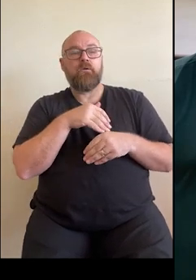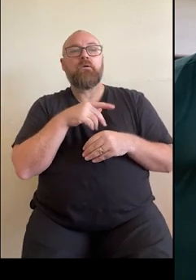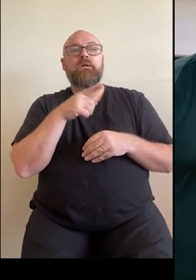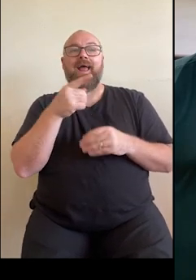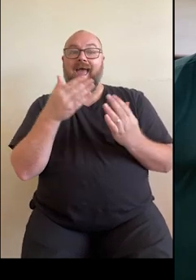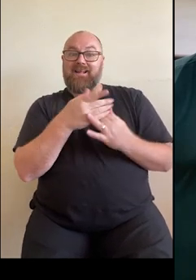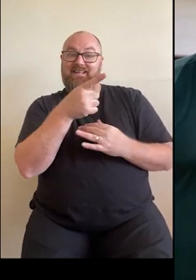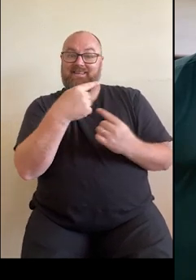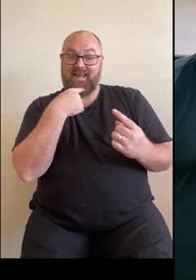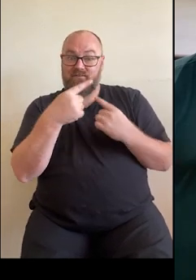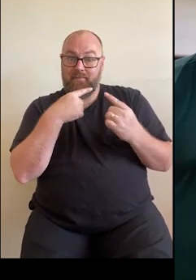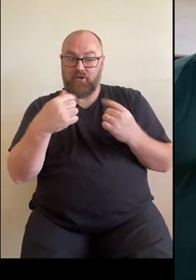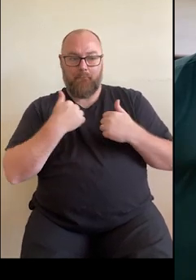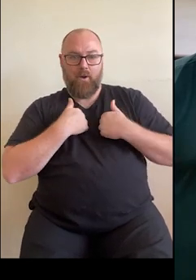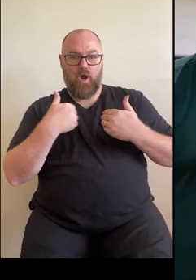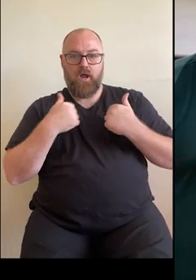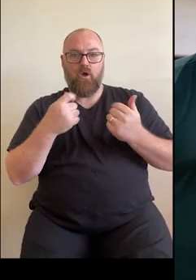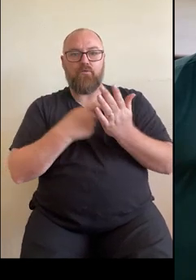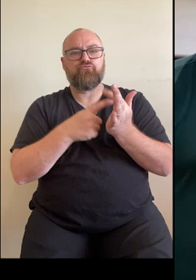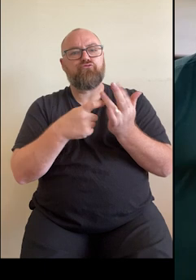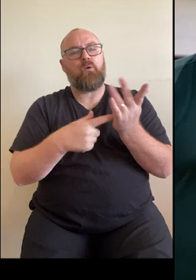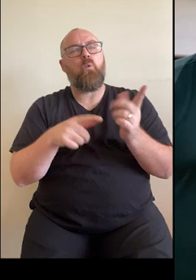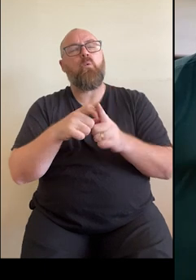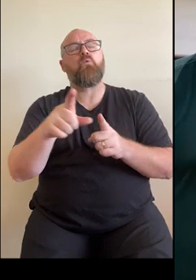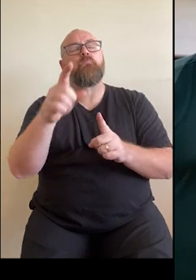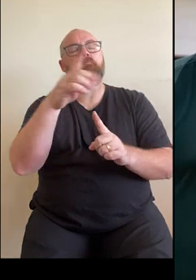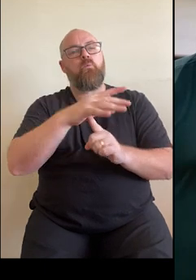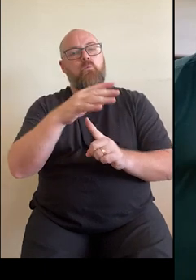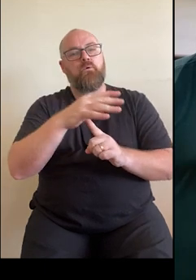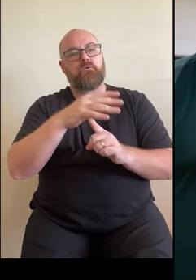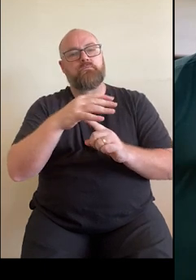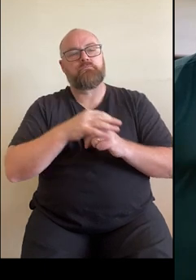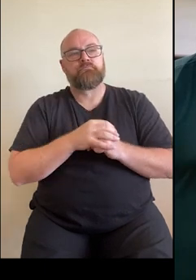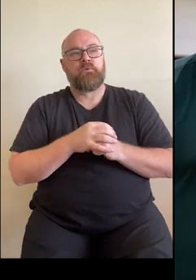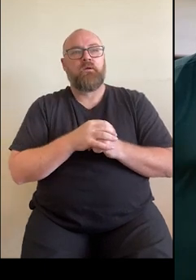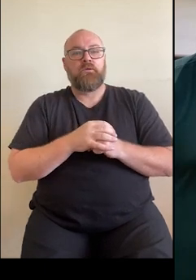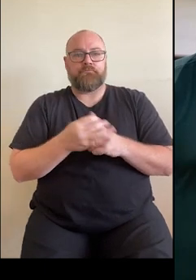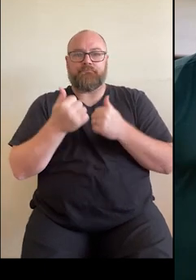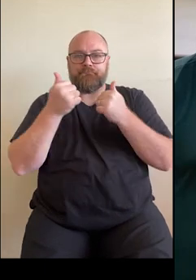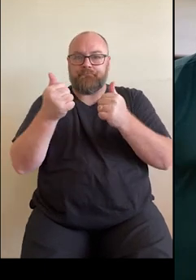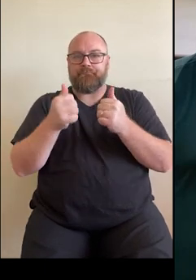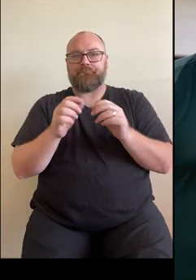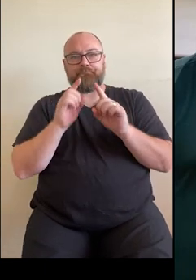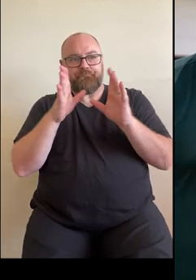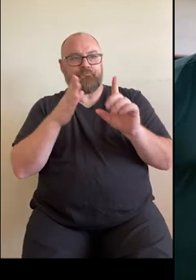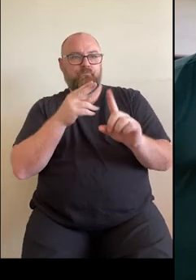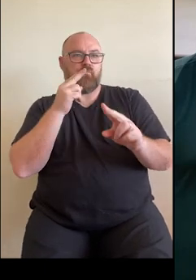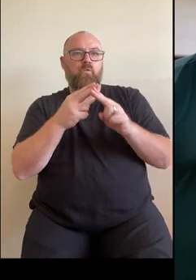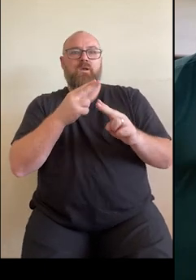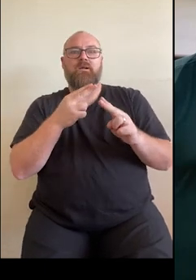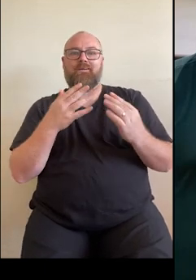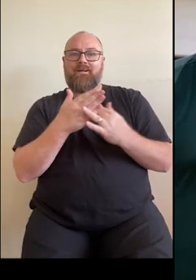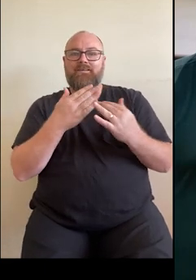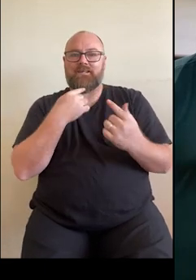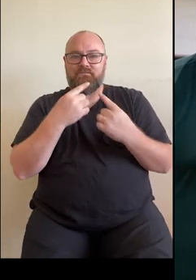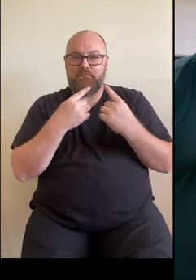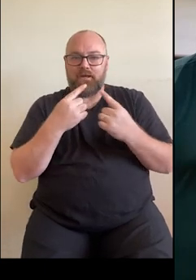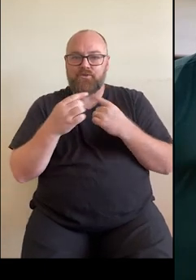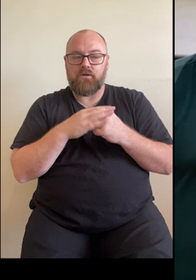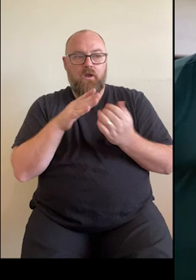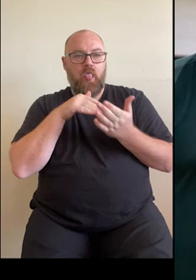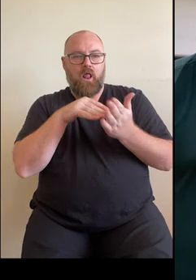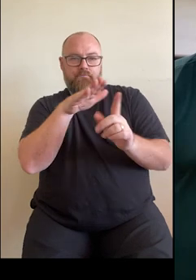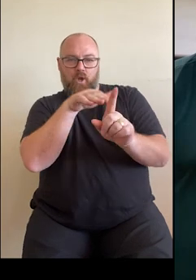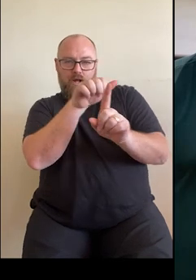critical. My Health Record can provide healthcare providers with timely access to important health information which can help with the